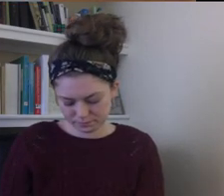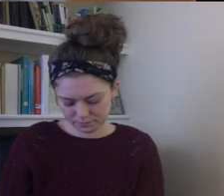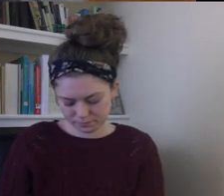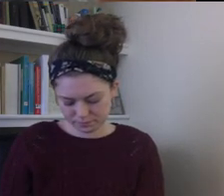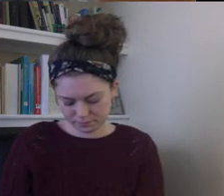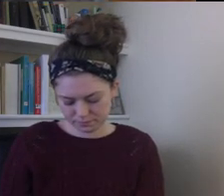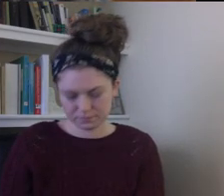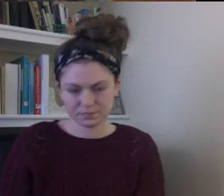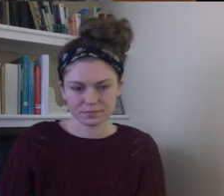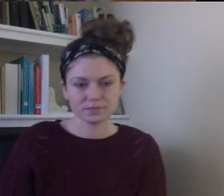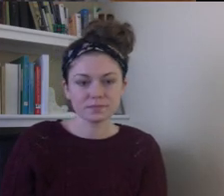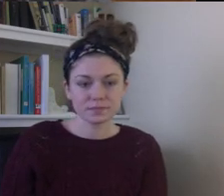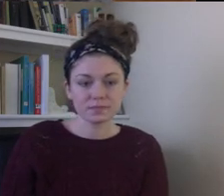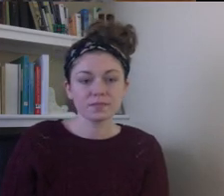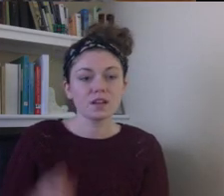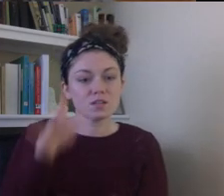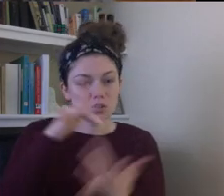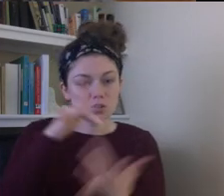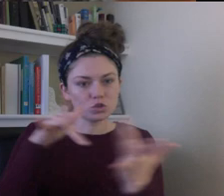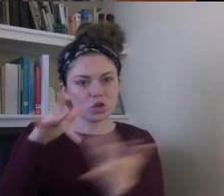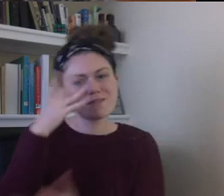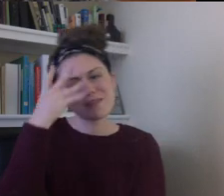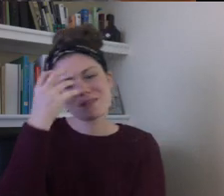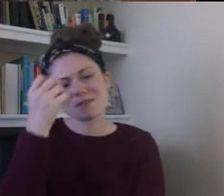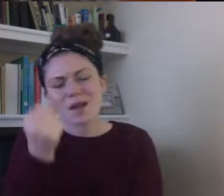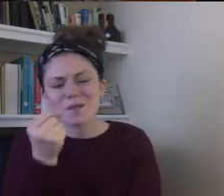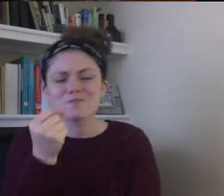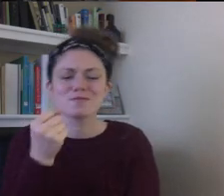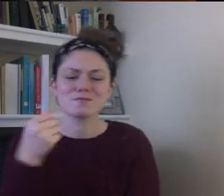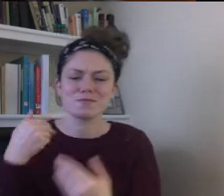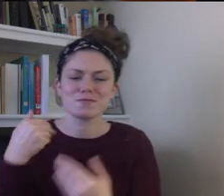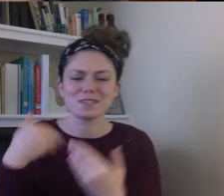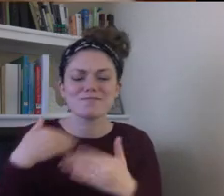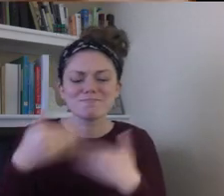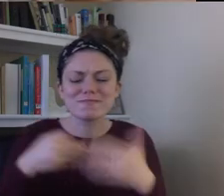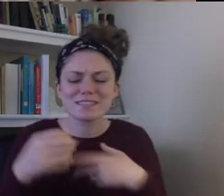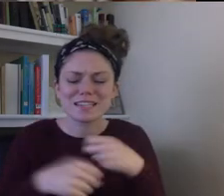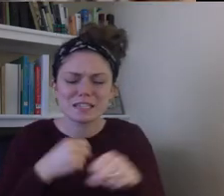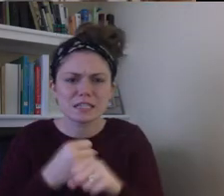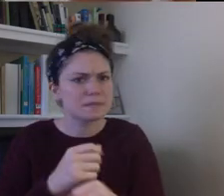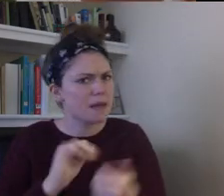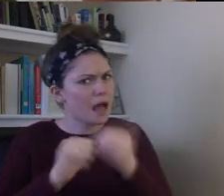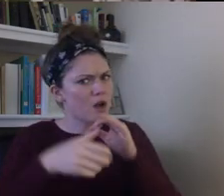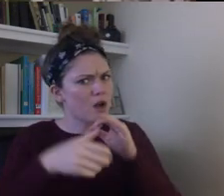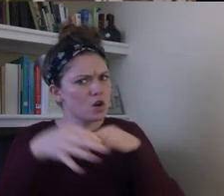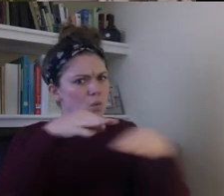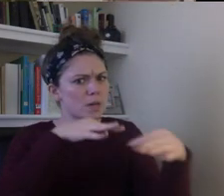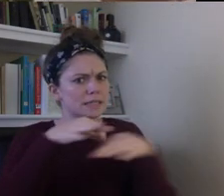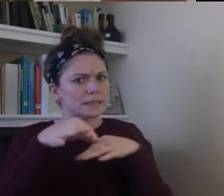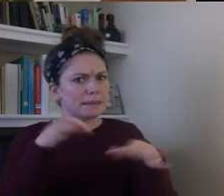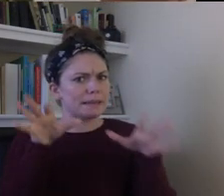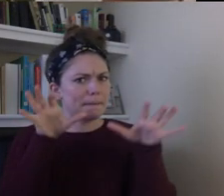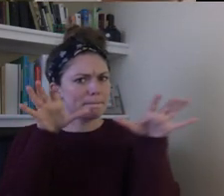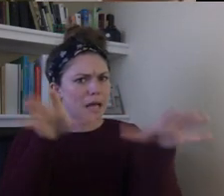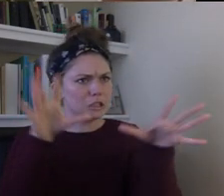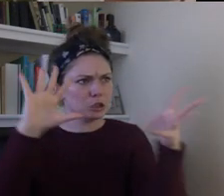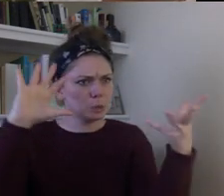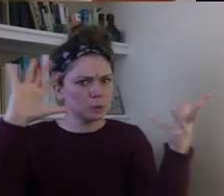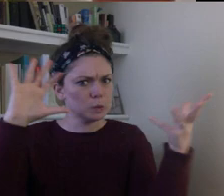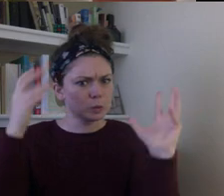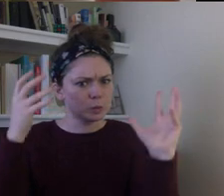Your travels give you memories or treasures through the years. But how will you explain your monster's crazy